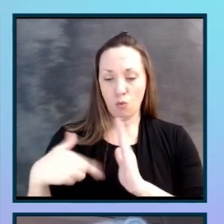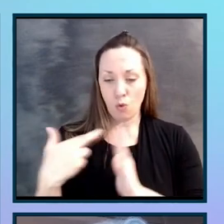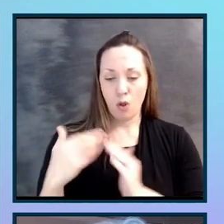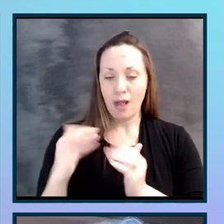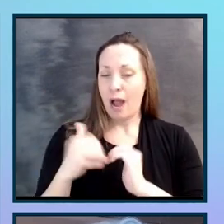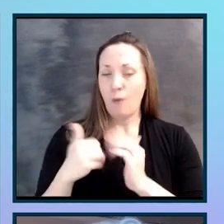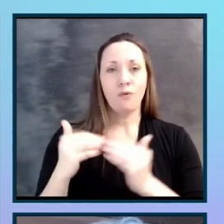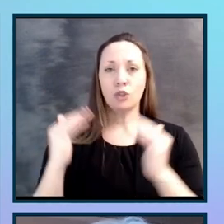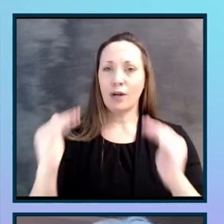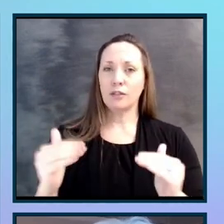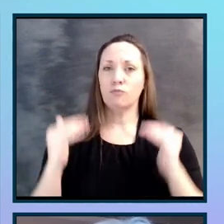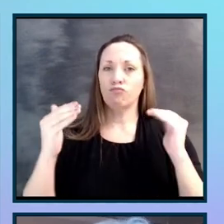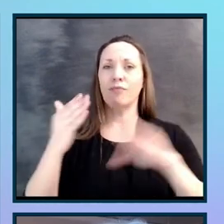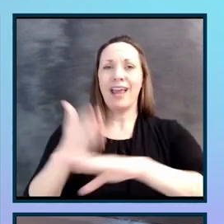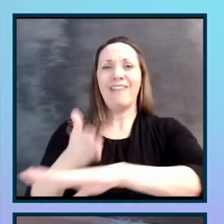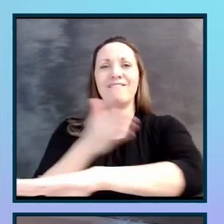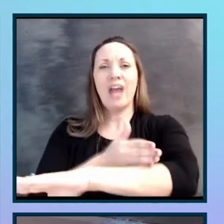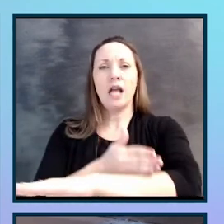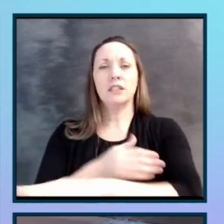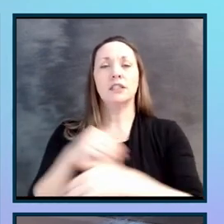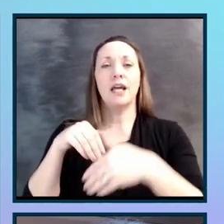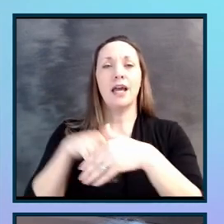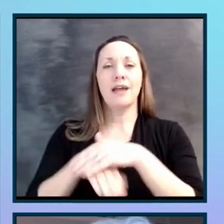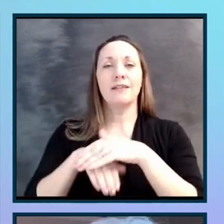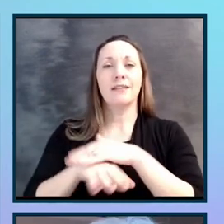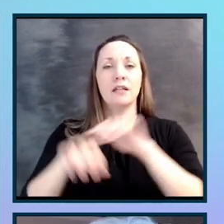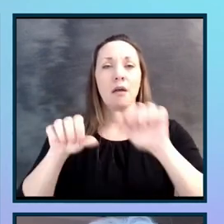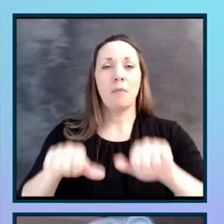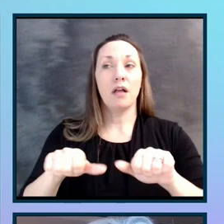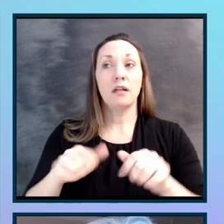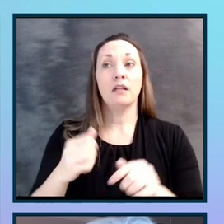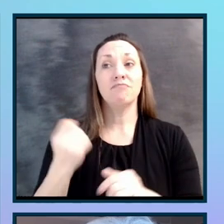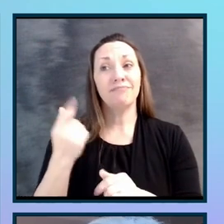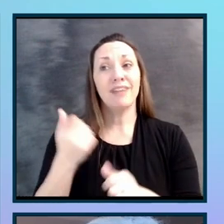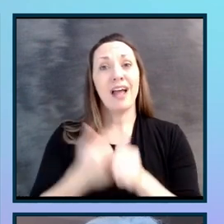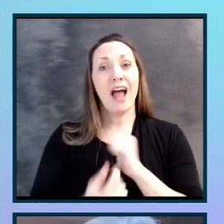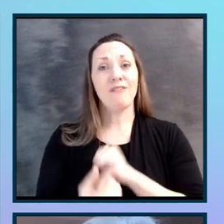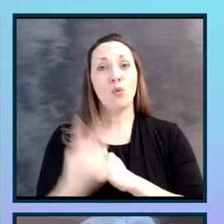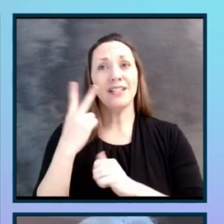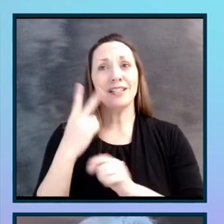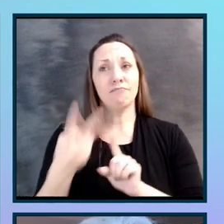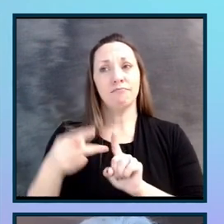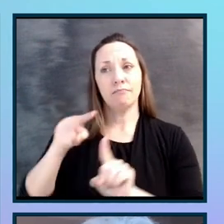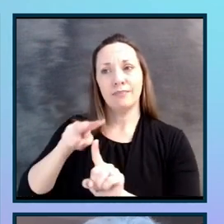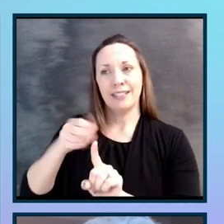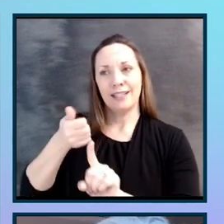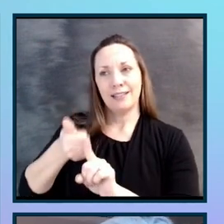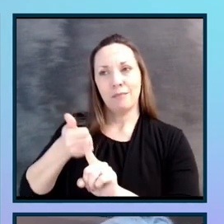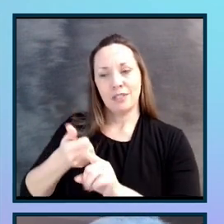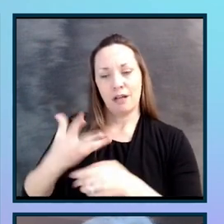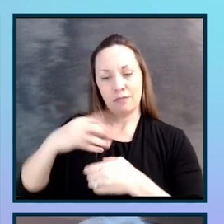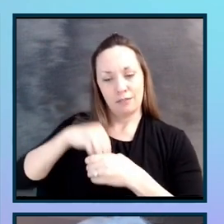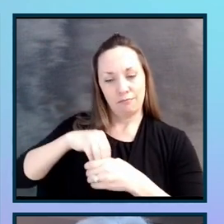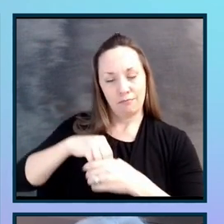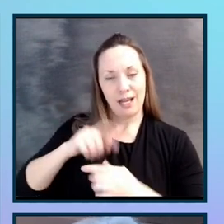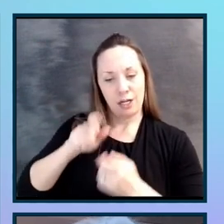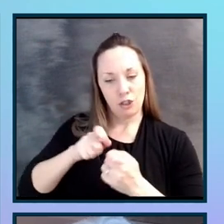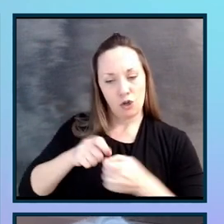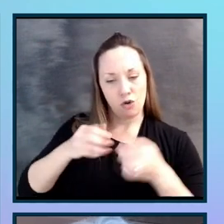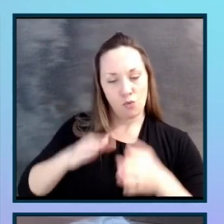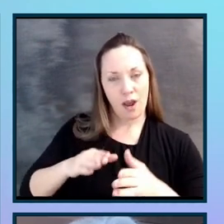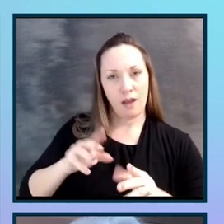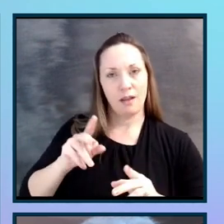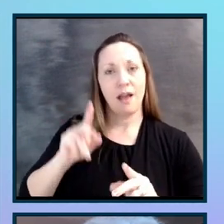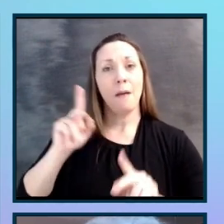accessibility. Everybody sees themselves in a certain way, the biggest company, the people in the